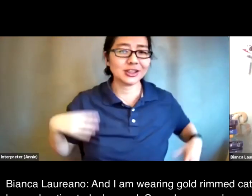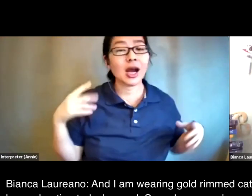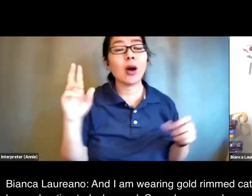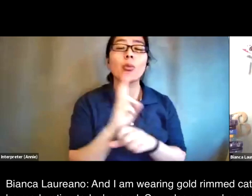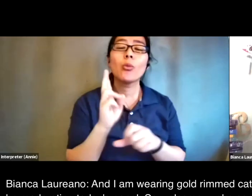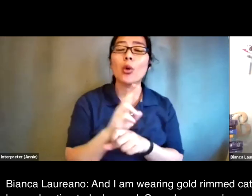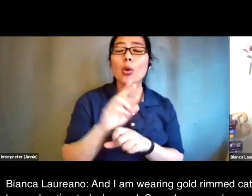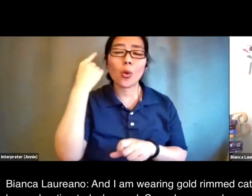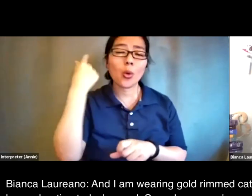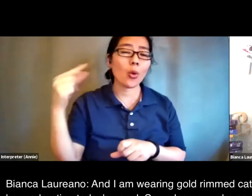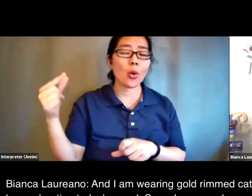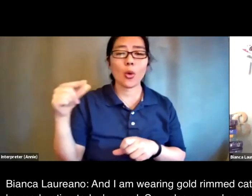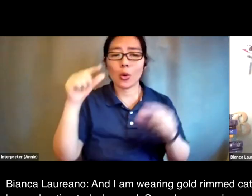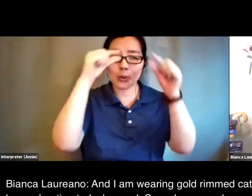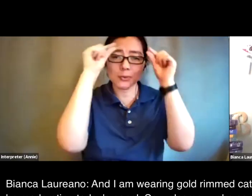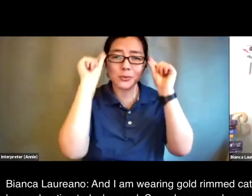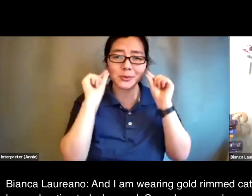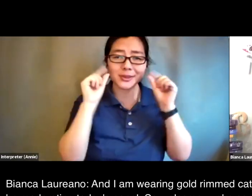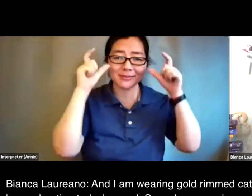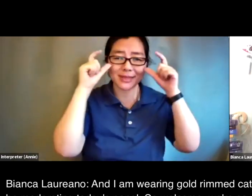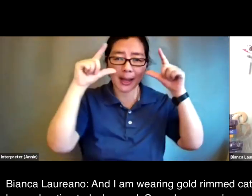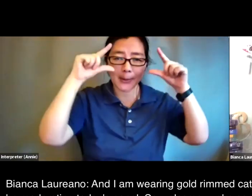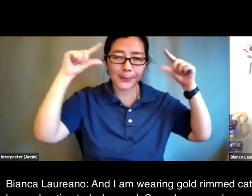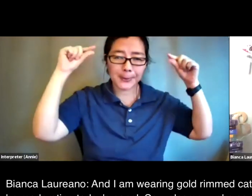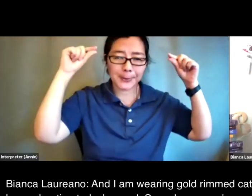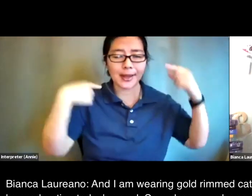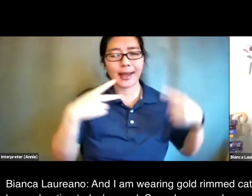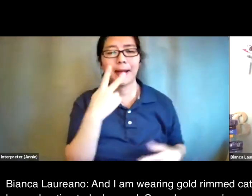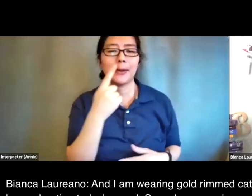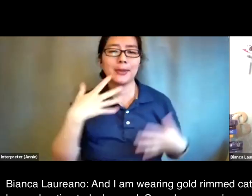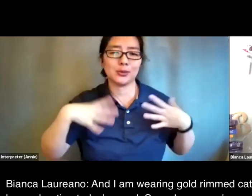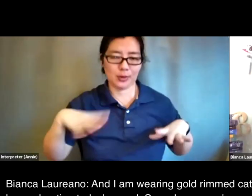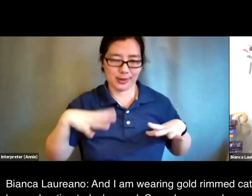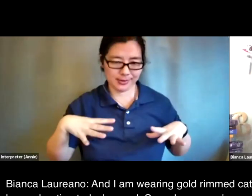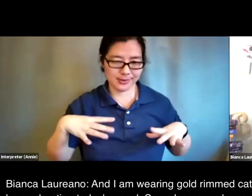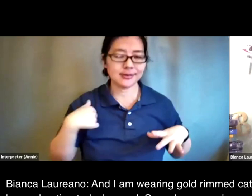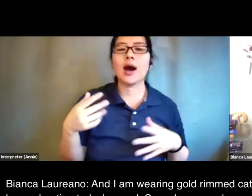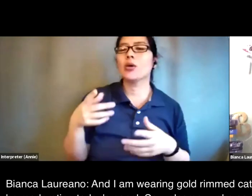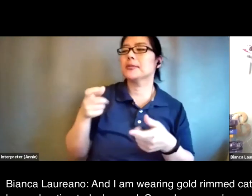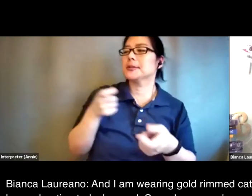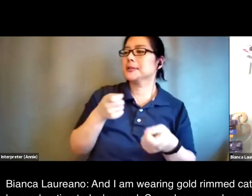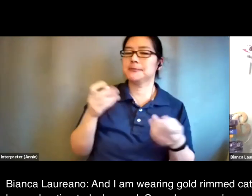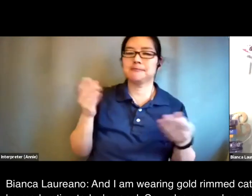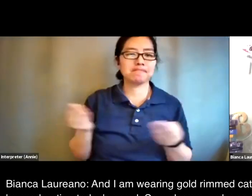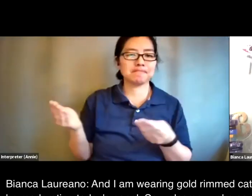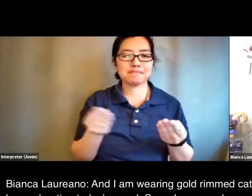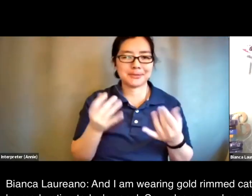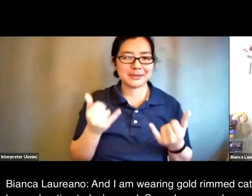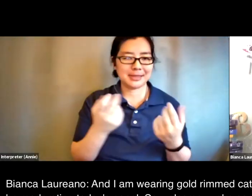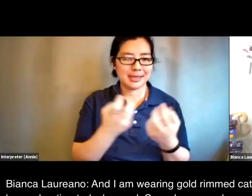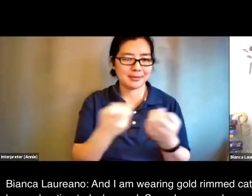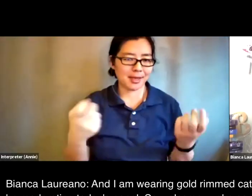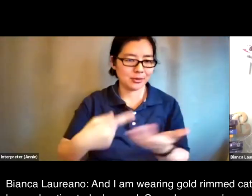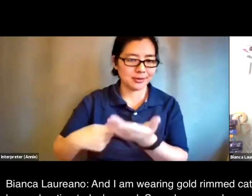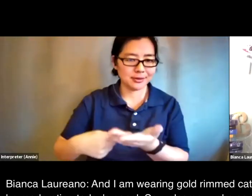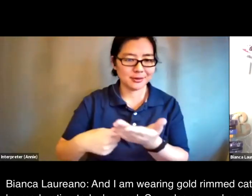cat-eyed glasses and a pink dress and I will be moderating today's panel so welcome we're so excited